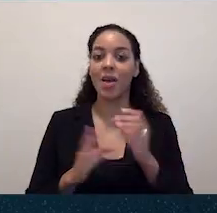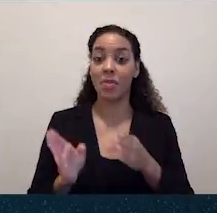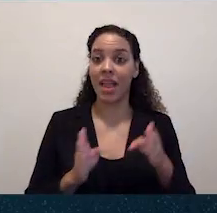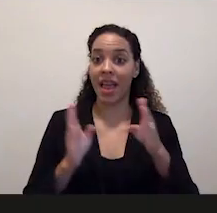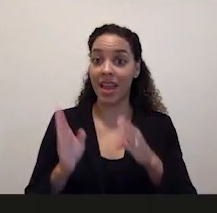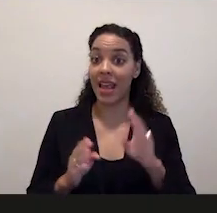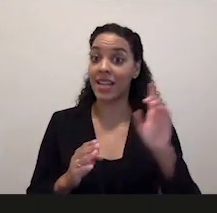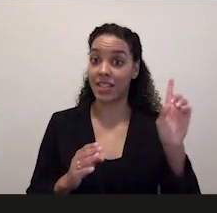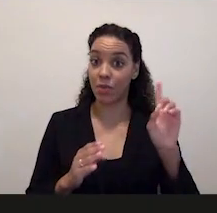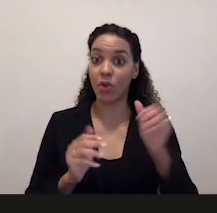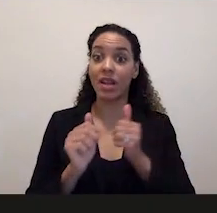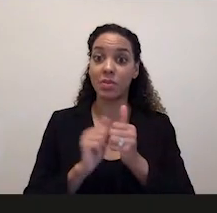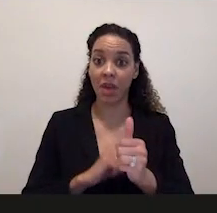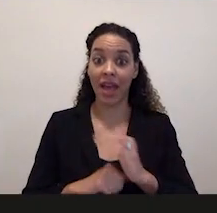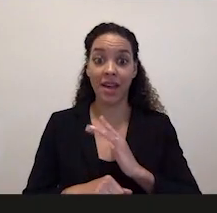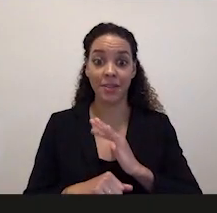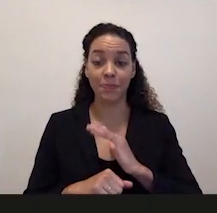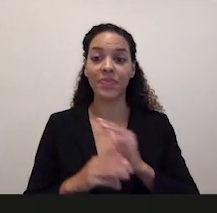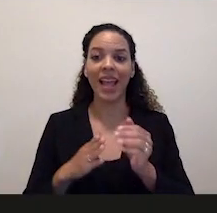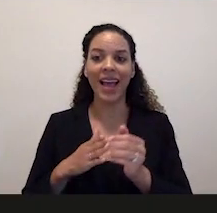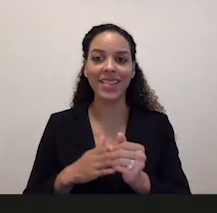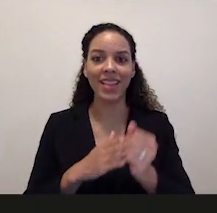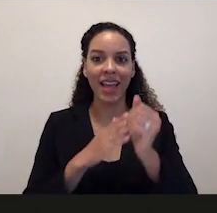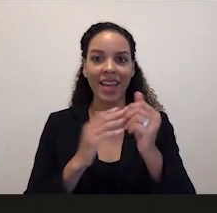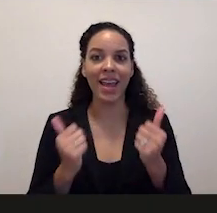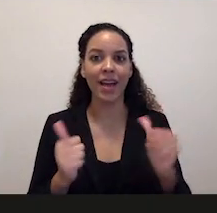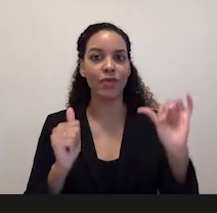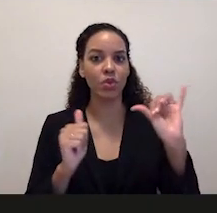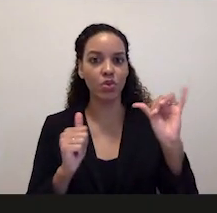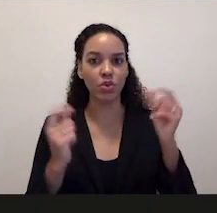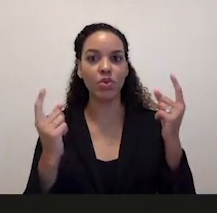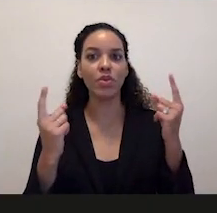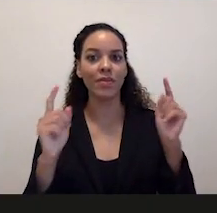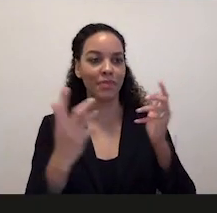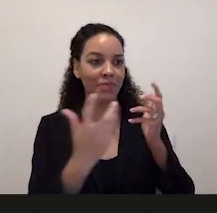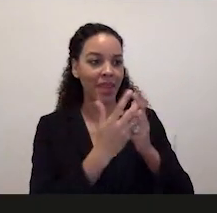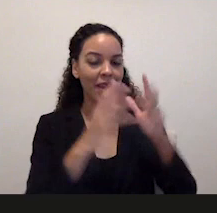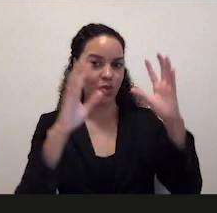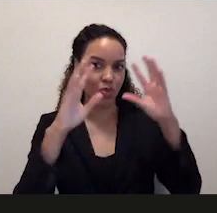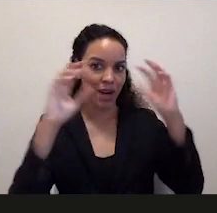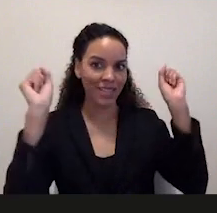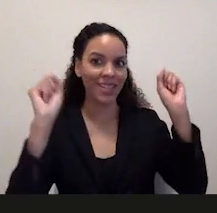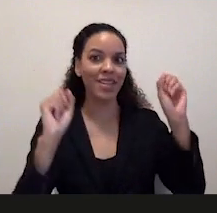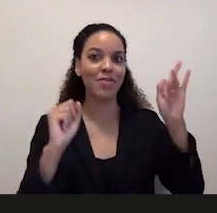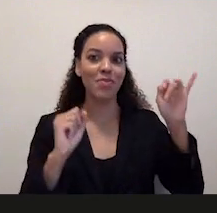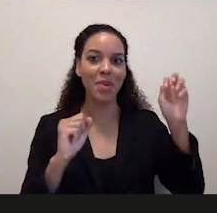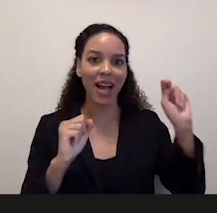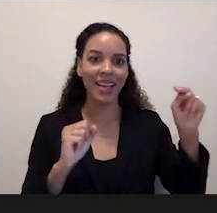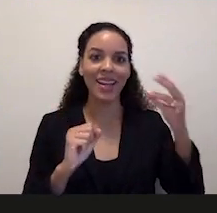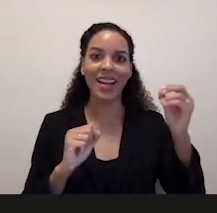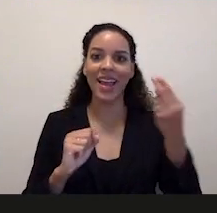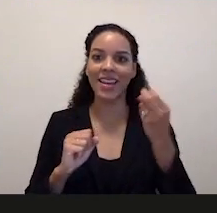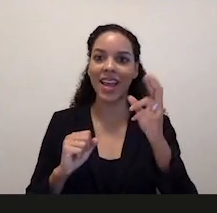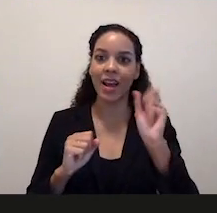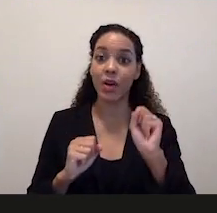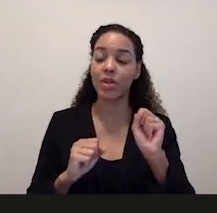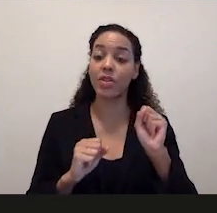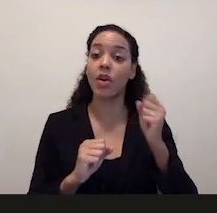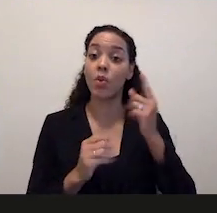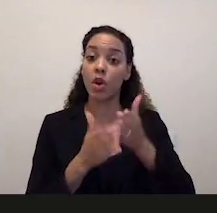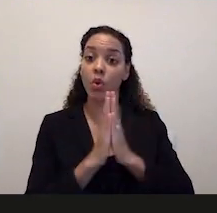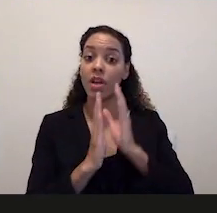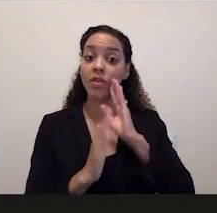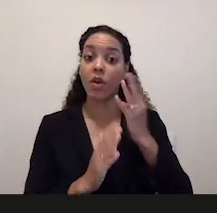also led an effort in support for fulfilling President Biden and Vice President Harris's request of $400 billion to